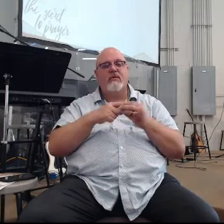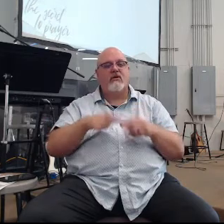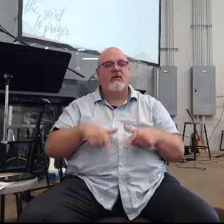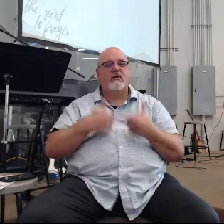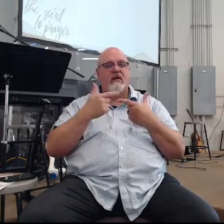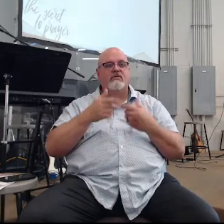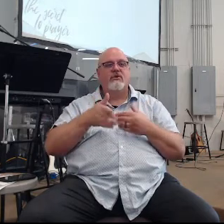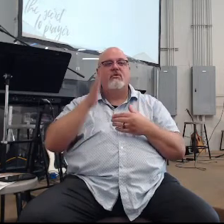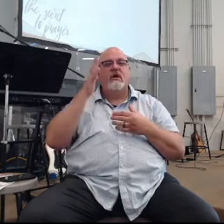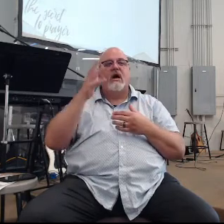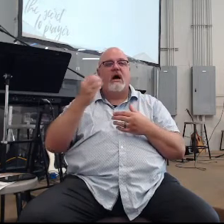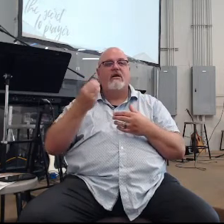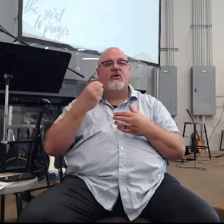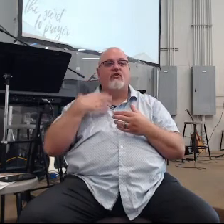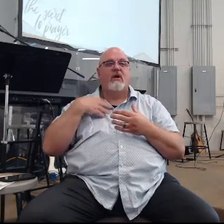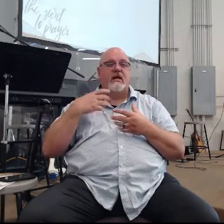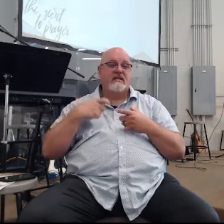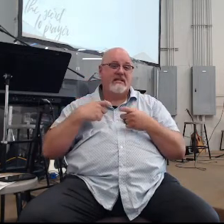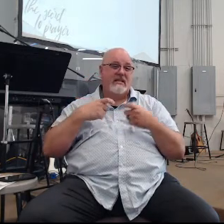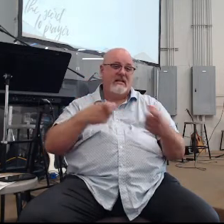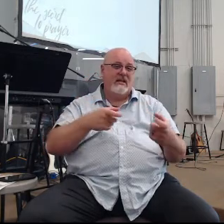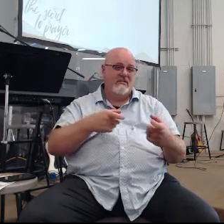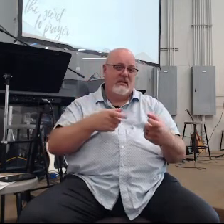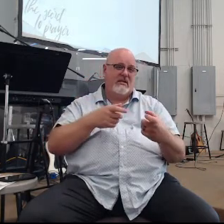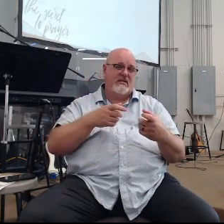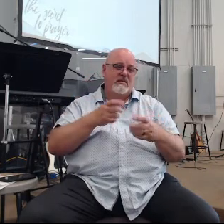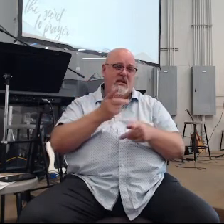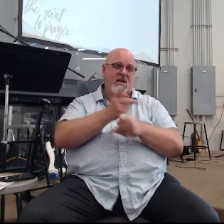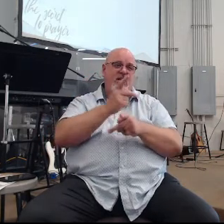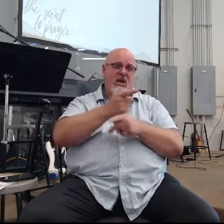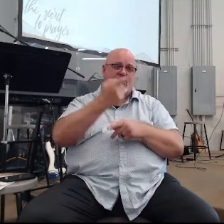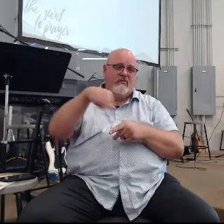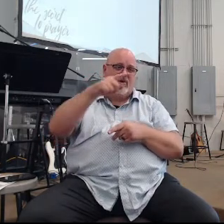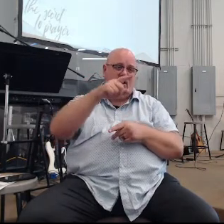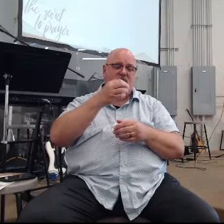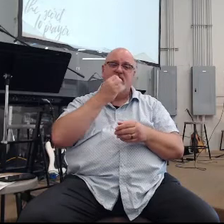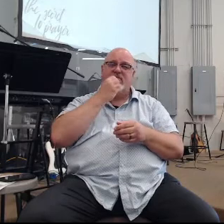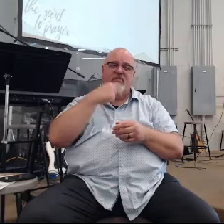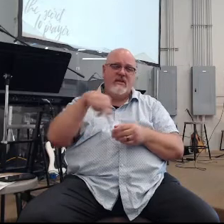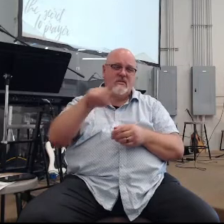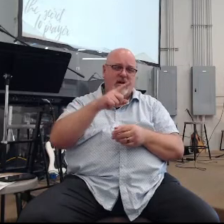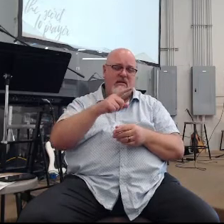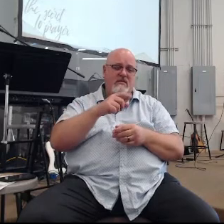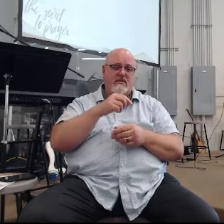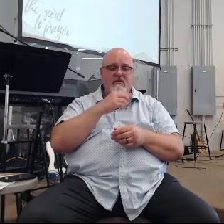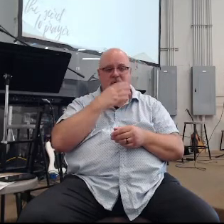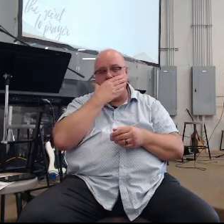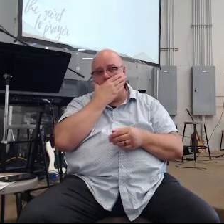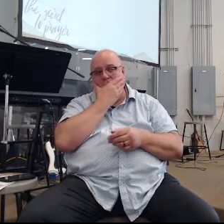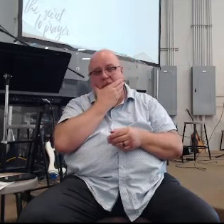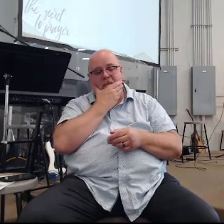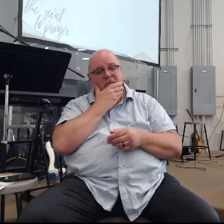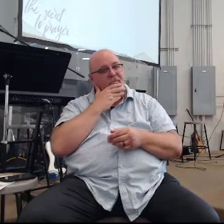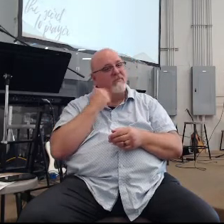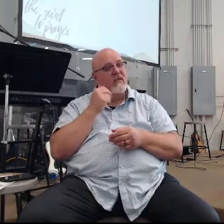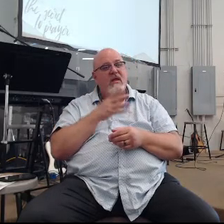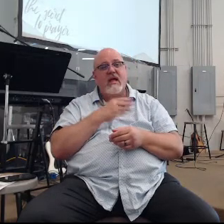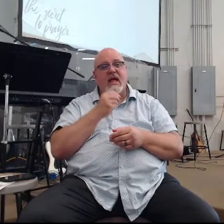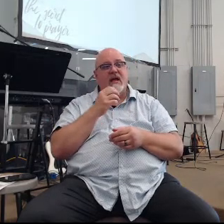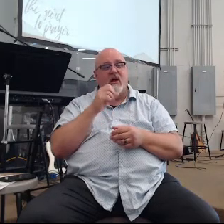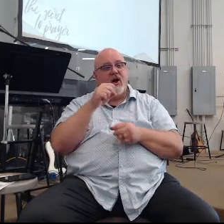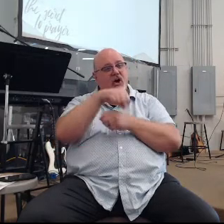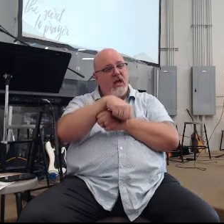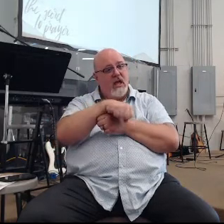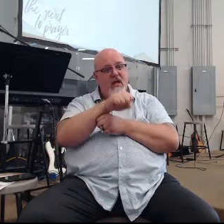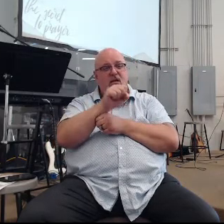so God graciously comes and he feeds us and he cares for us and he picks up one of the lines in the songs we sing he picks our weary head up